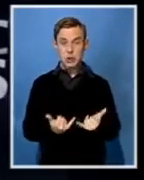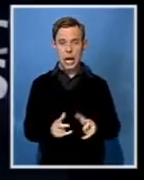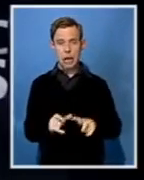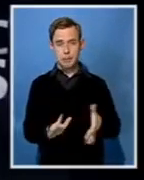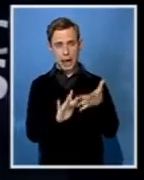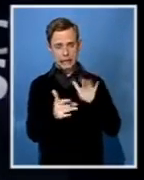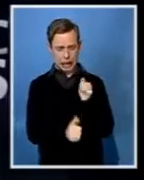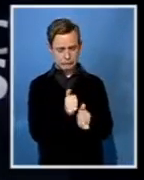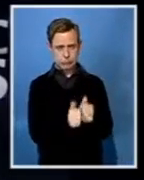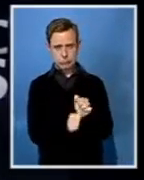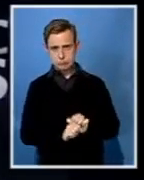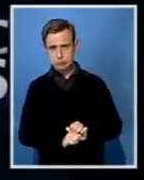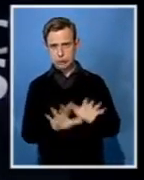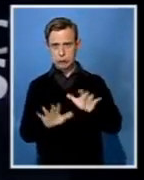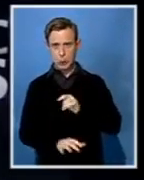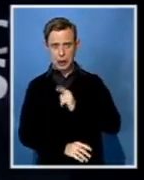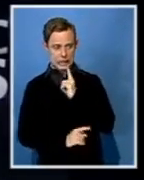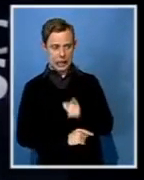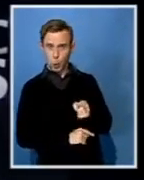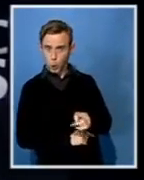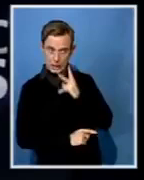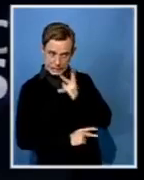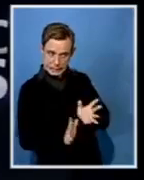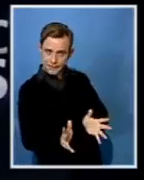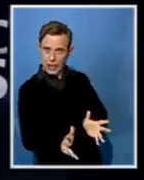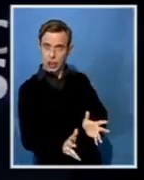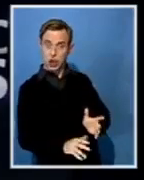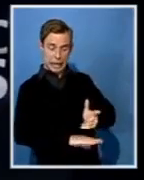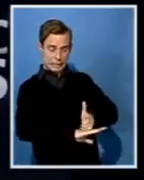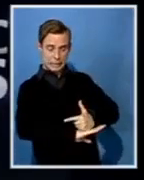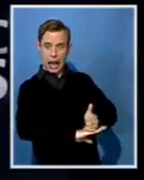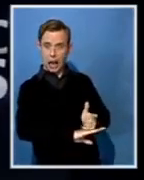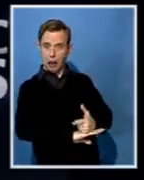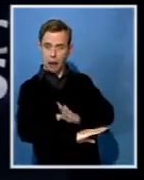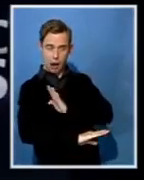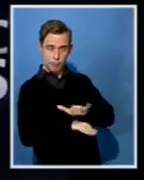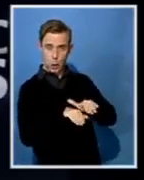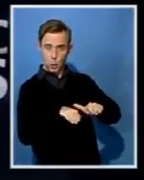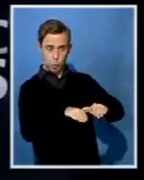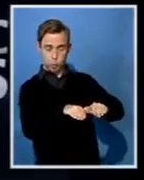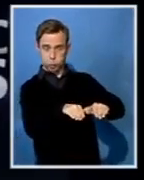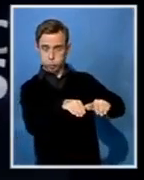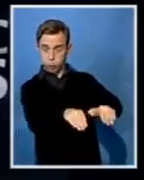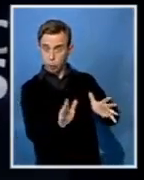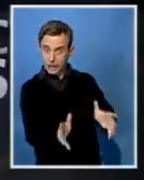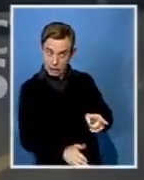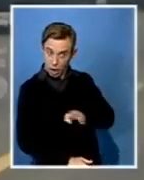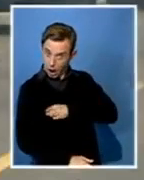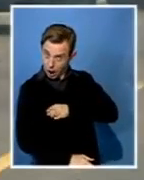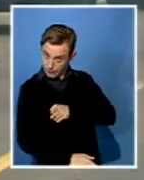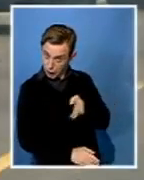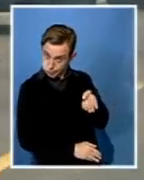towards Harare. What can you tell us about those images and if there's been any activity by the army at all today?